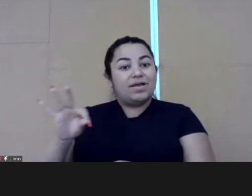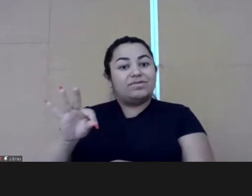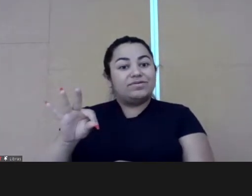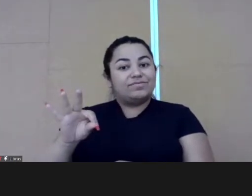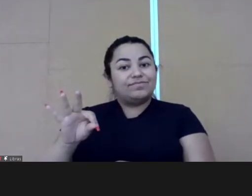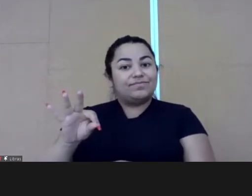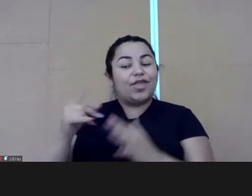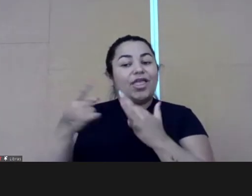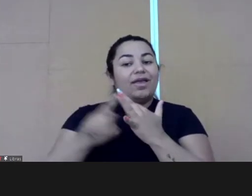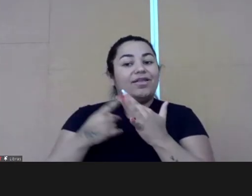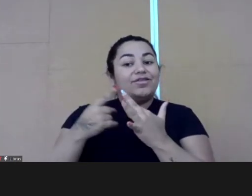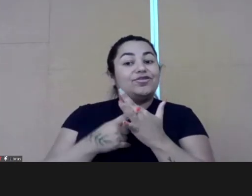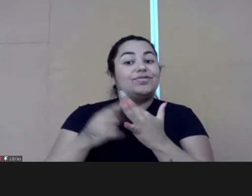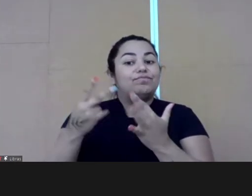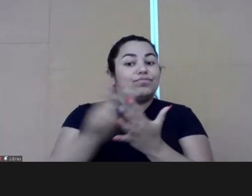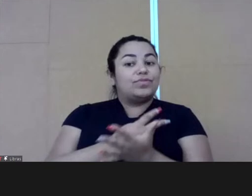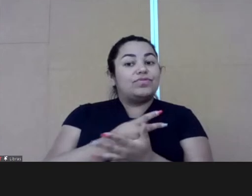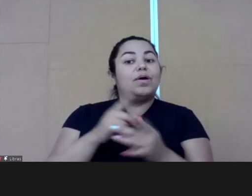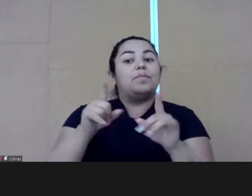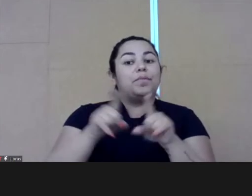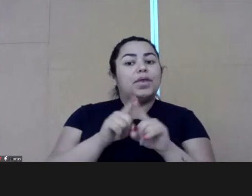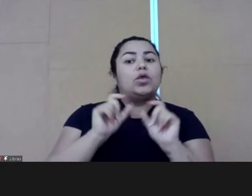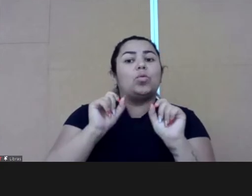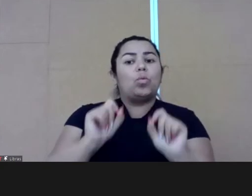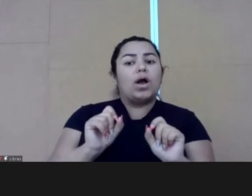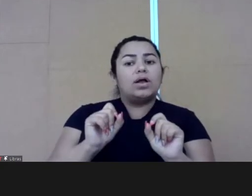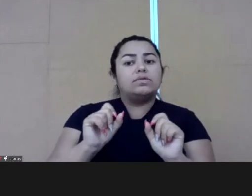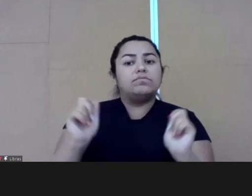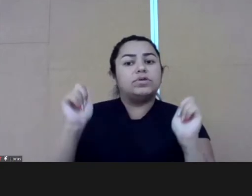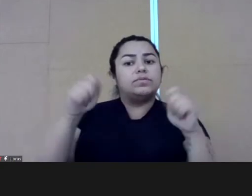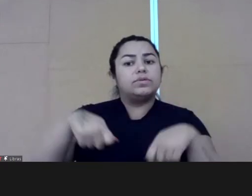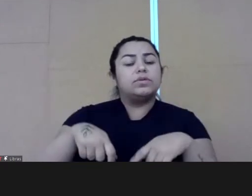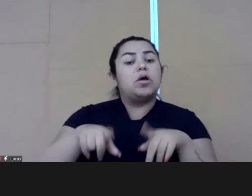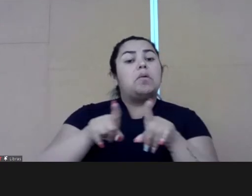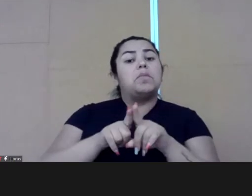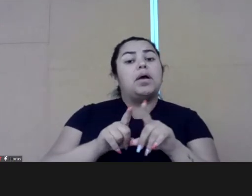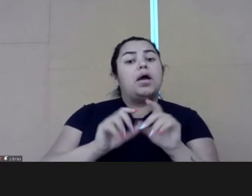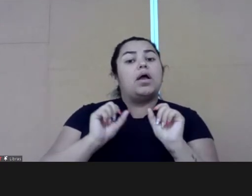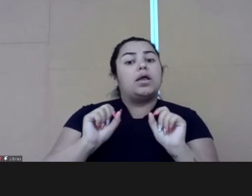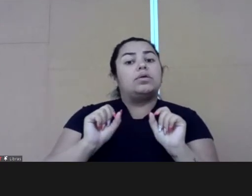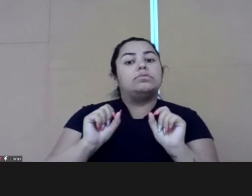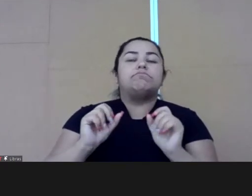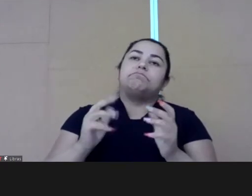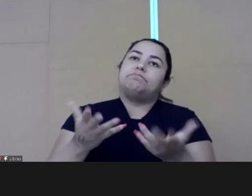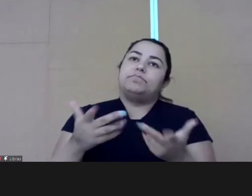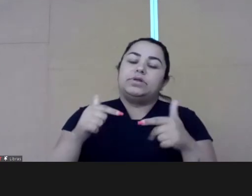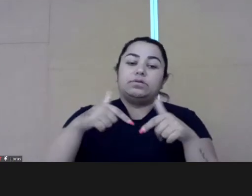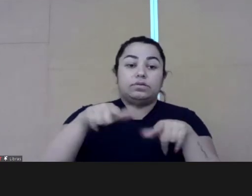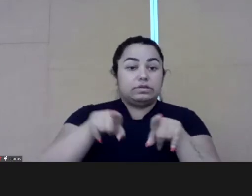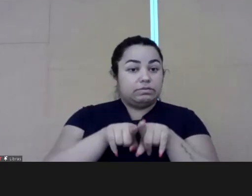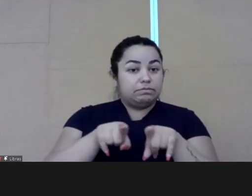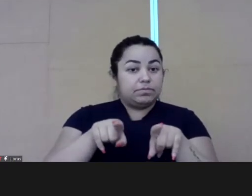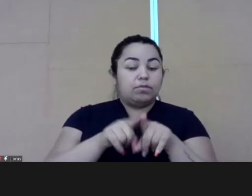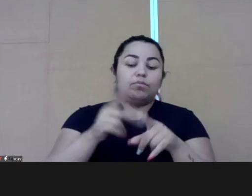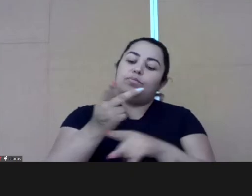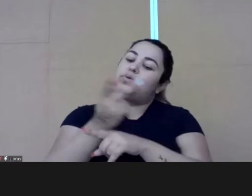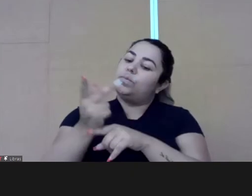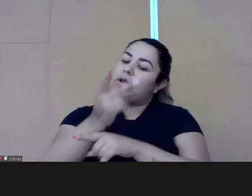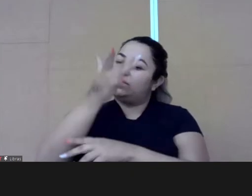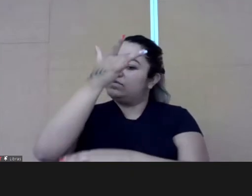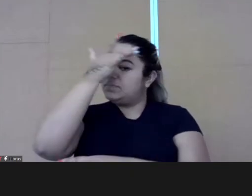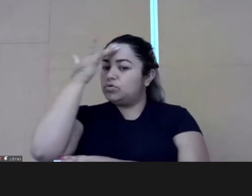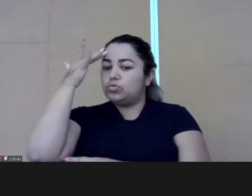to think about a match between the role you have and what skills you need for that role. And then you